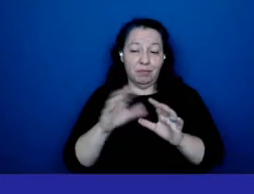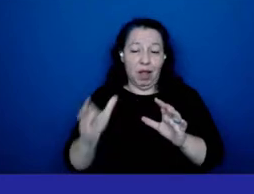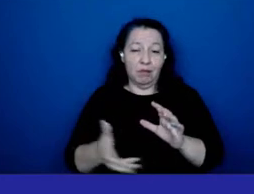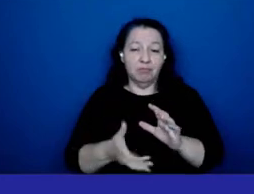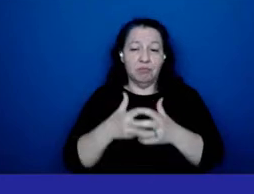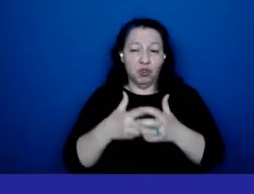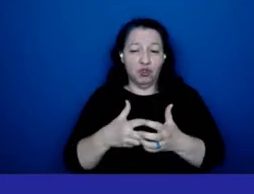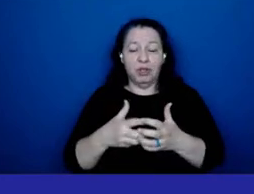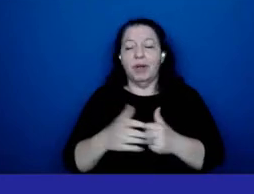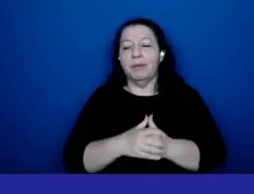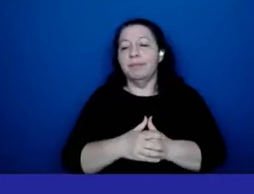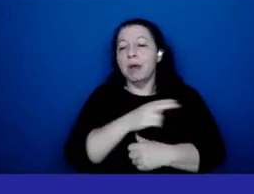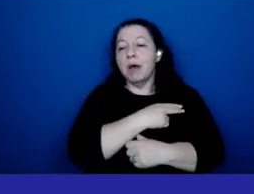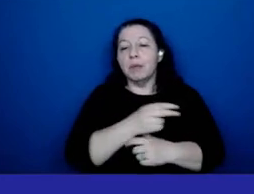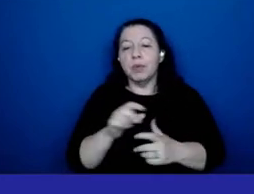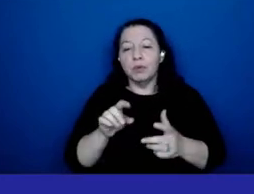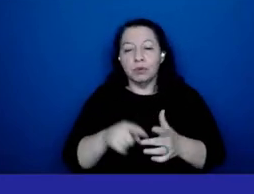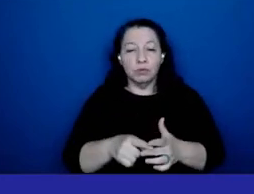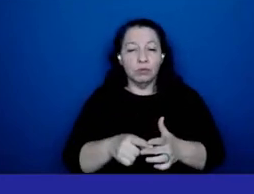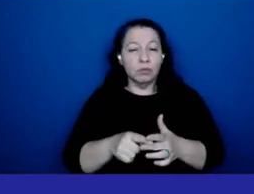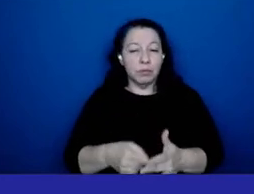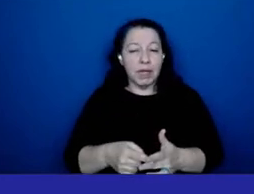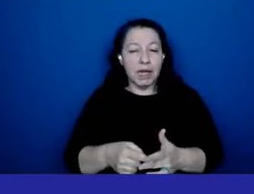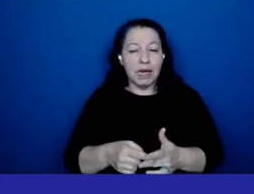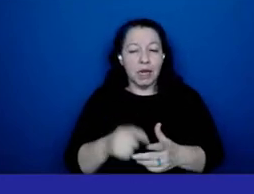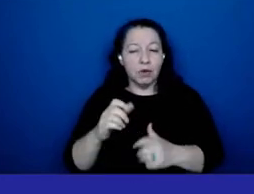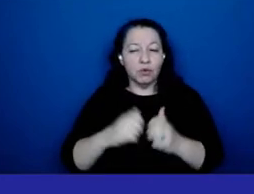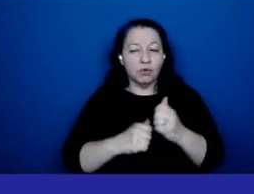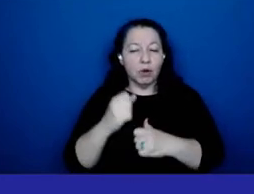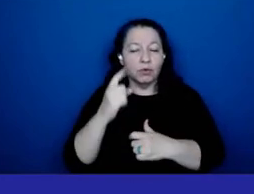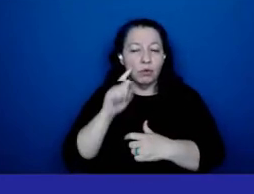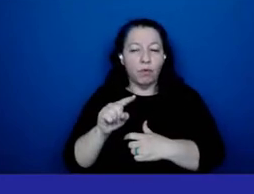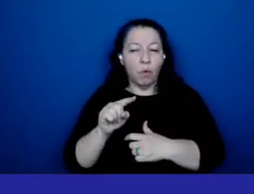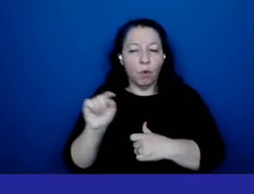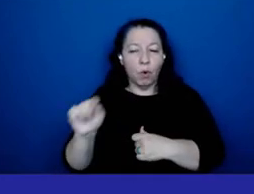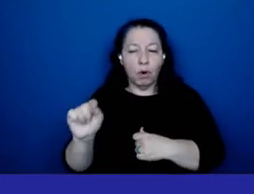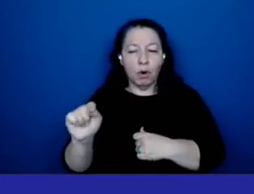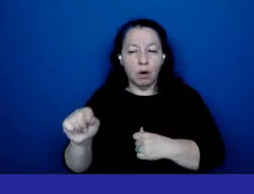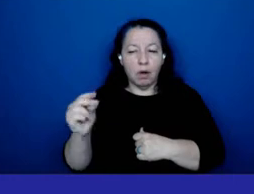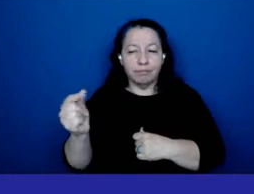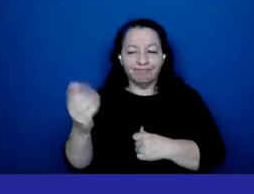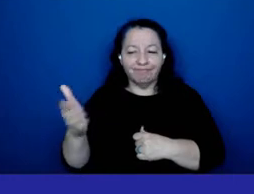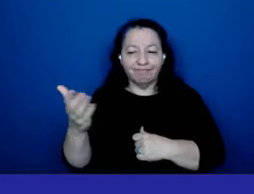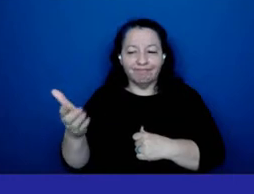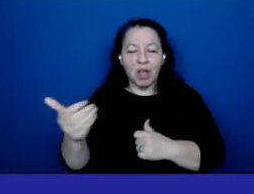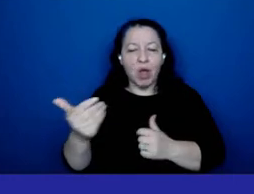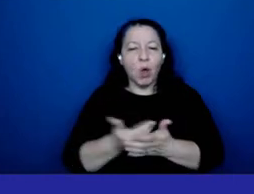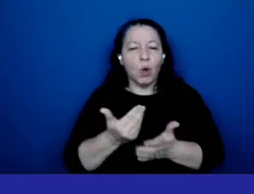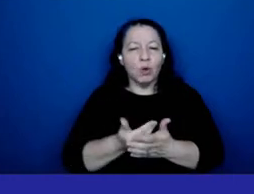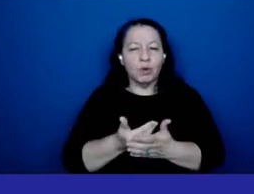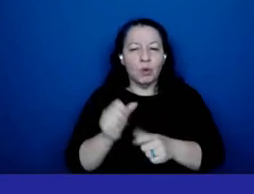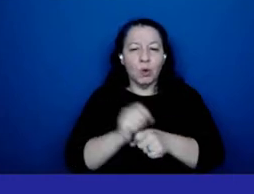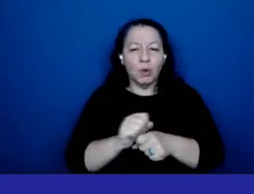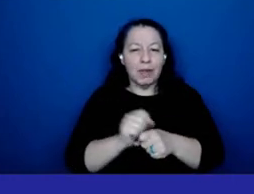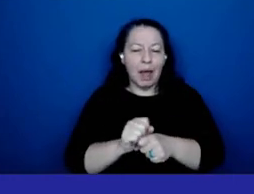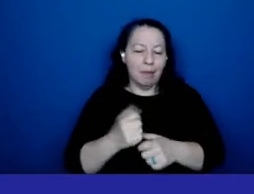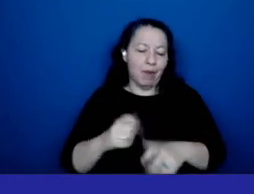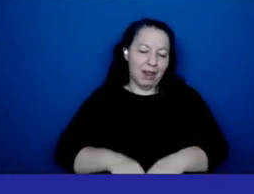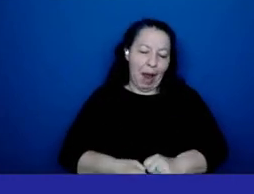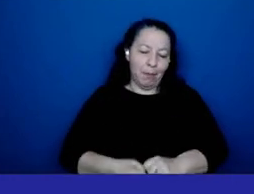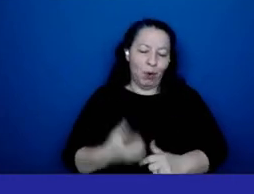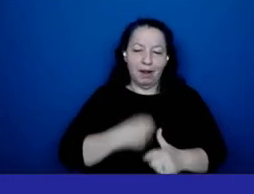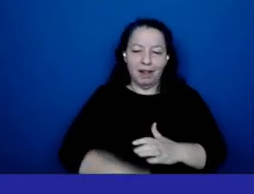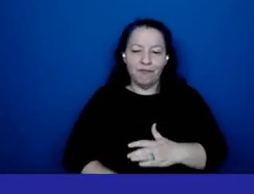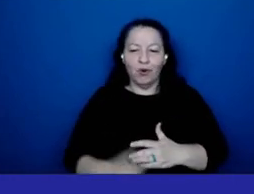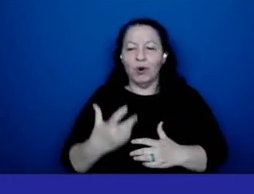will soon be beginning construction on uh having a new labor and delivery wing a new